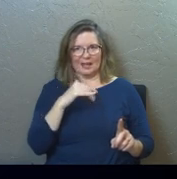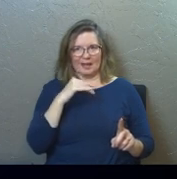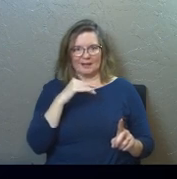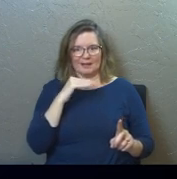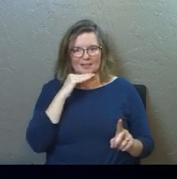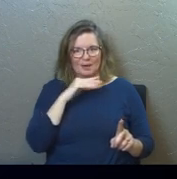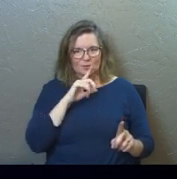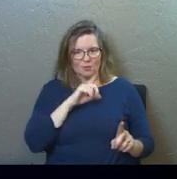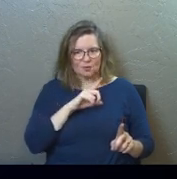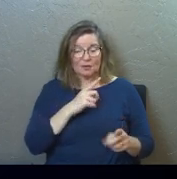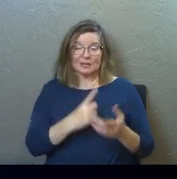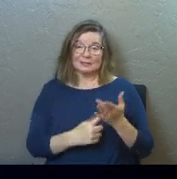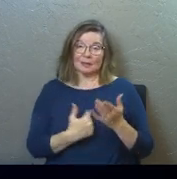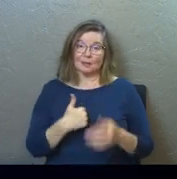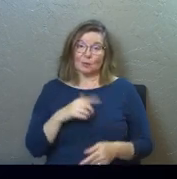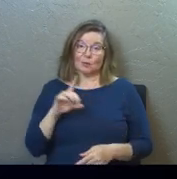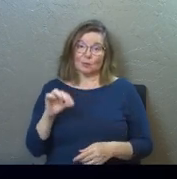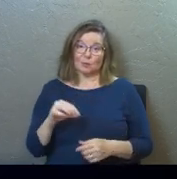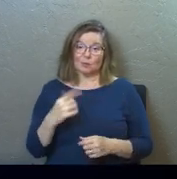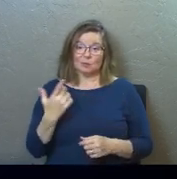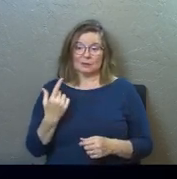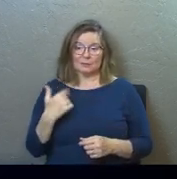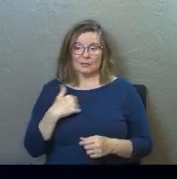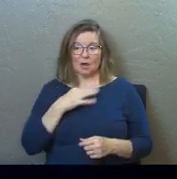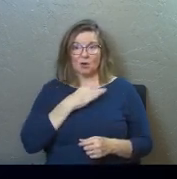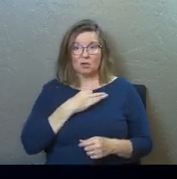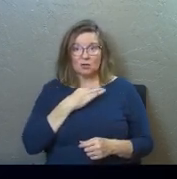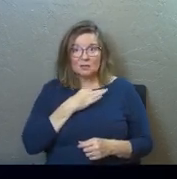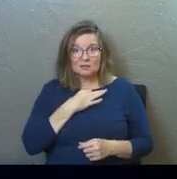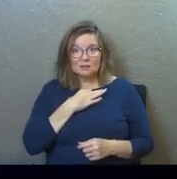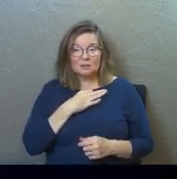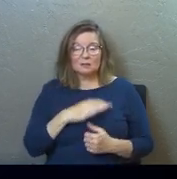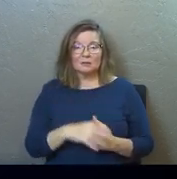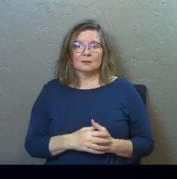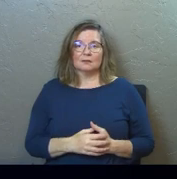Sometimes we do. Sometimes our curiosity.